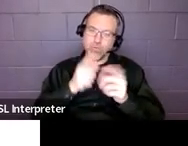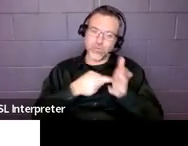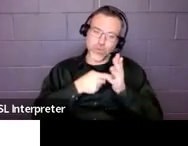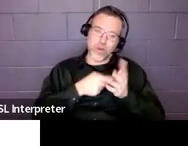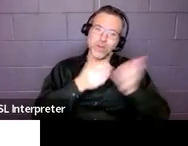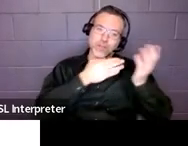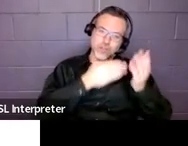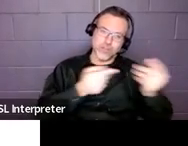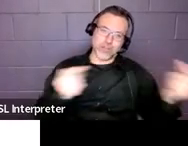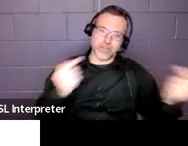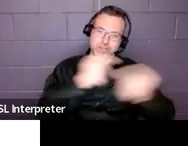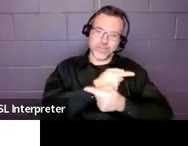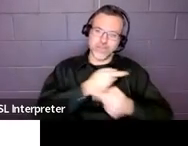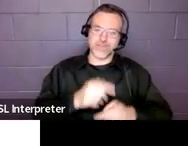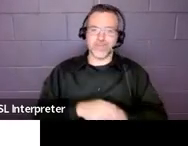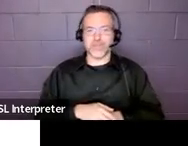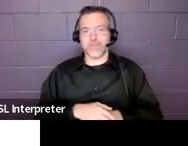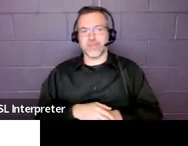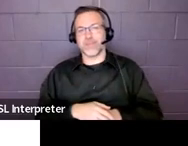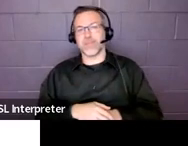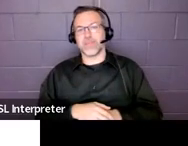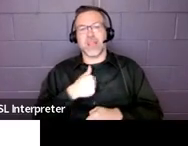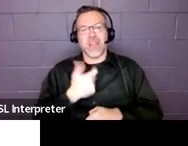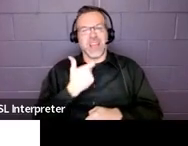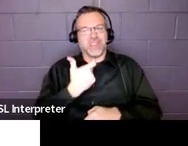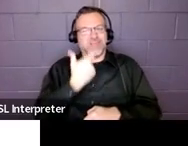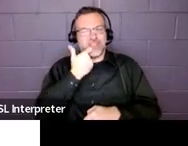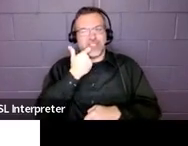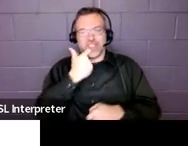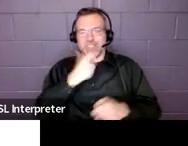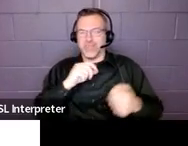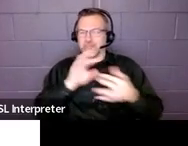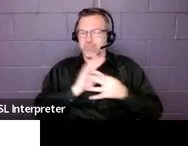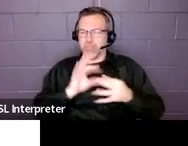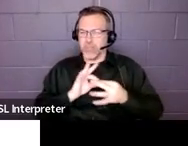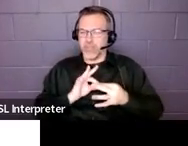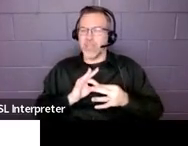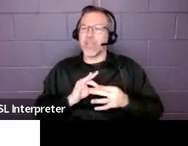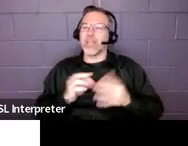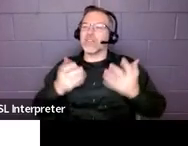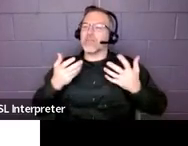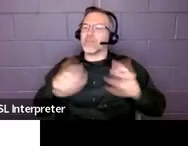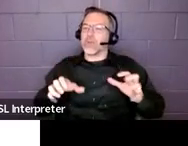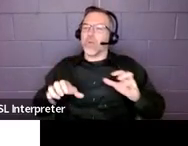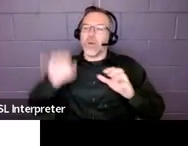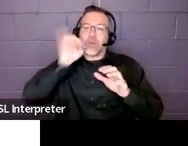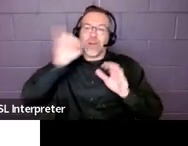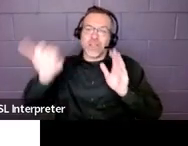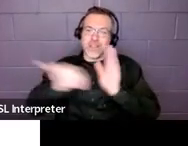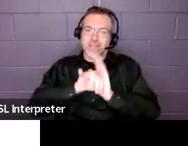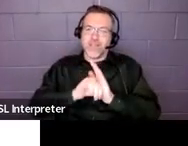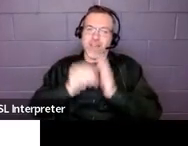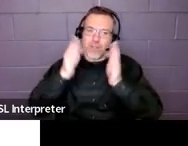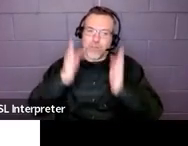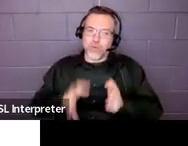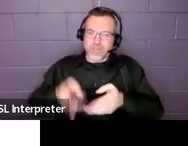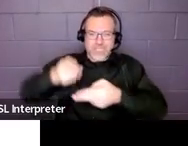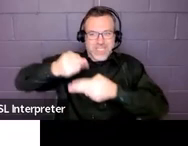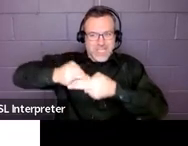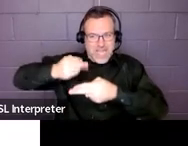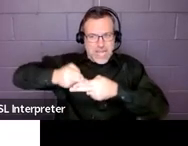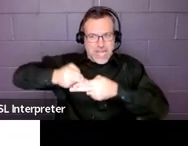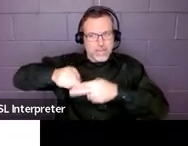So I just talked about that, we don't want to identify the person responsible by name, it's their